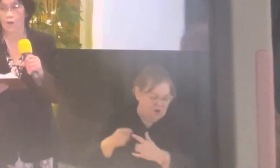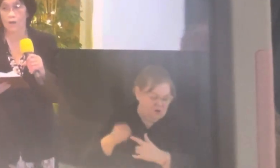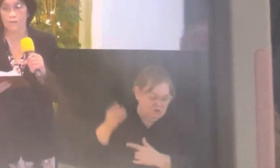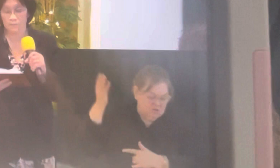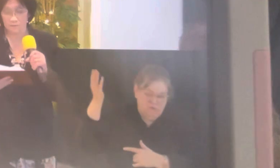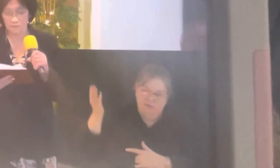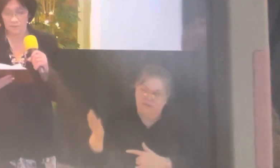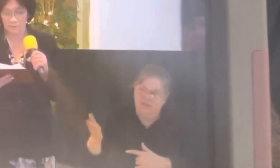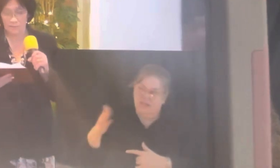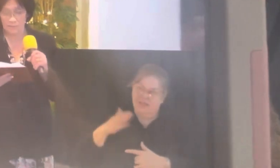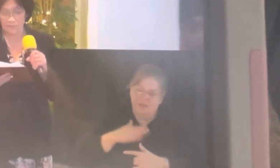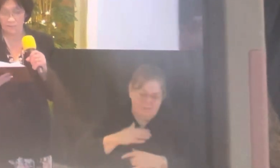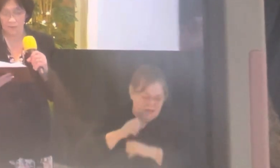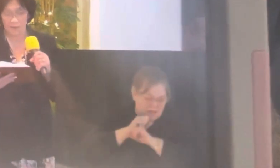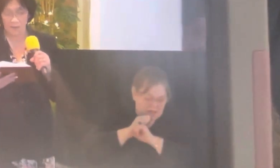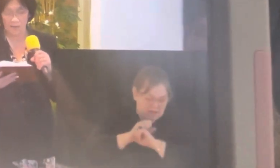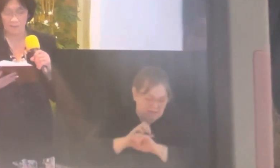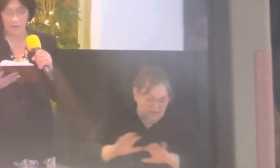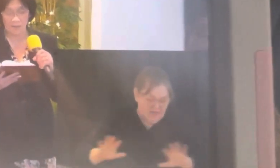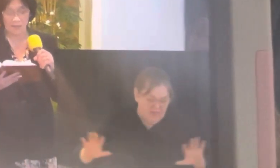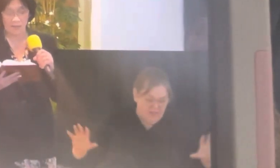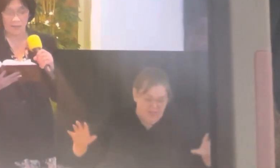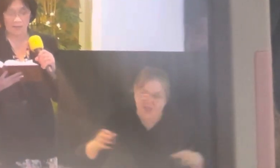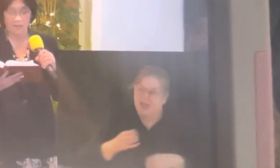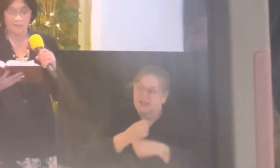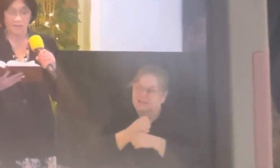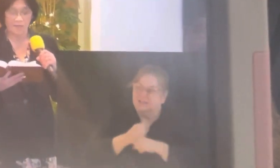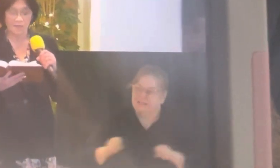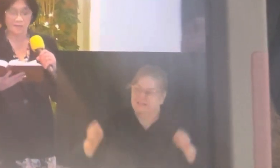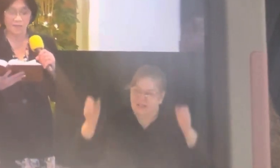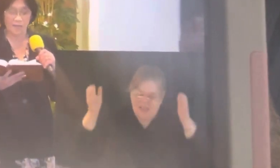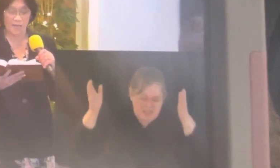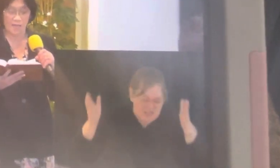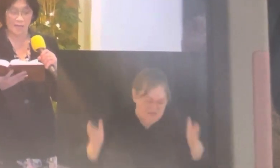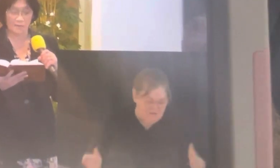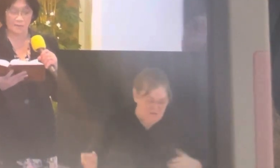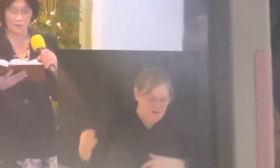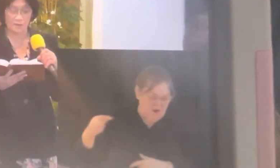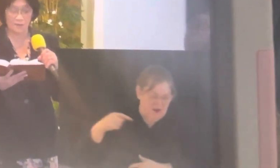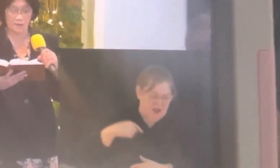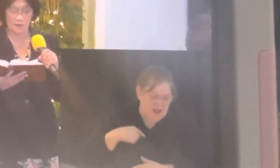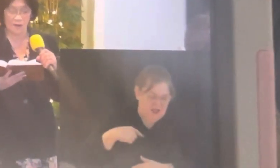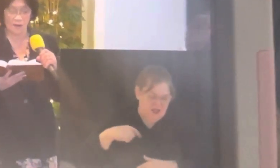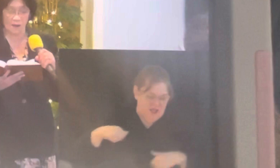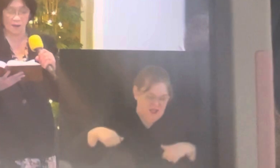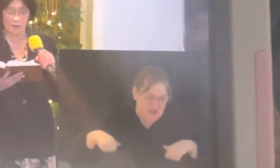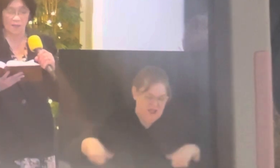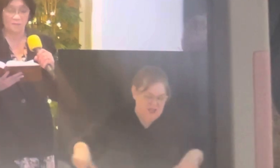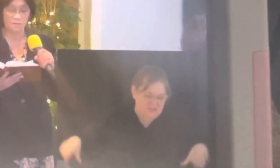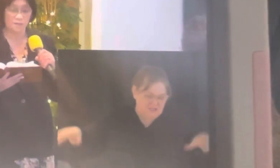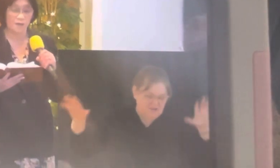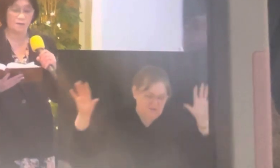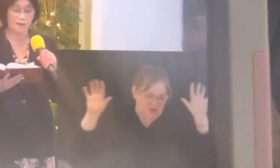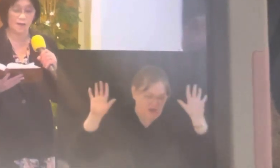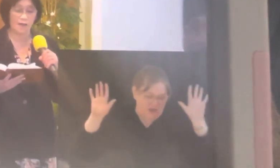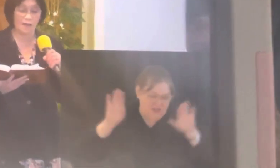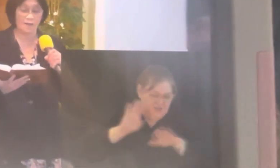All to Thee, my blessed Savior, I